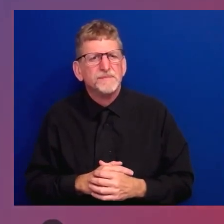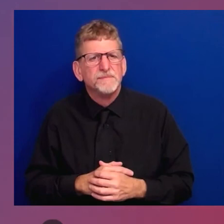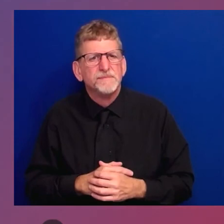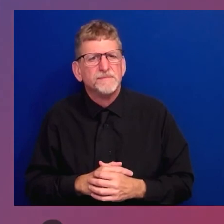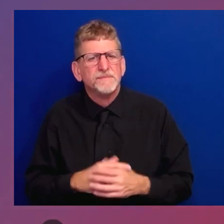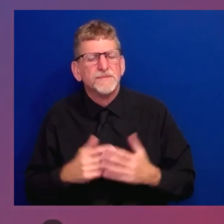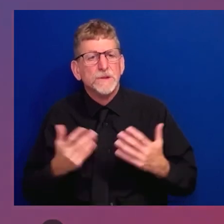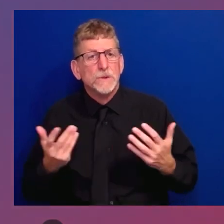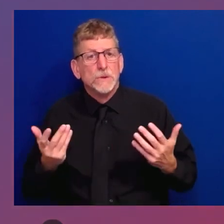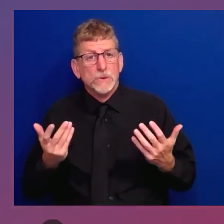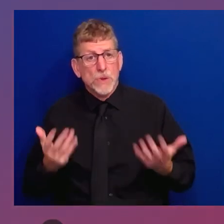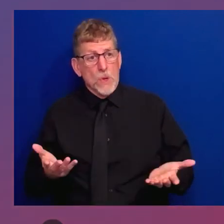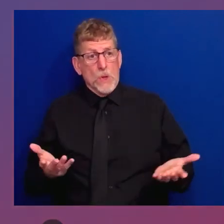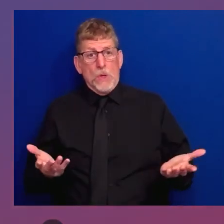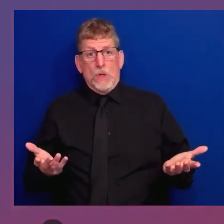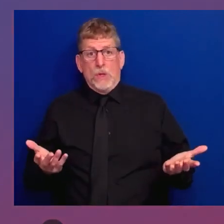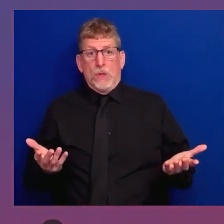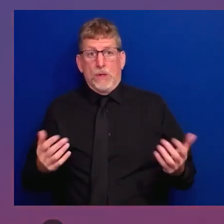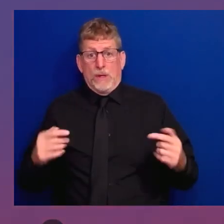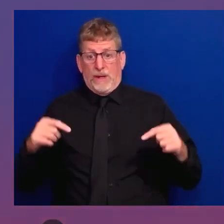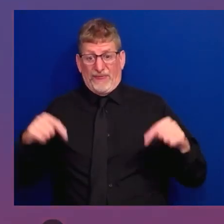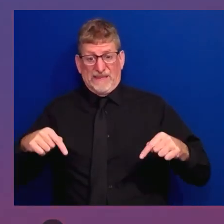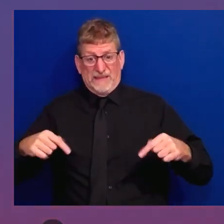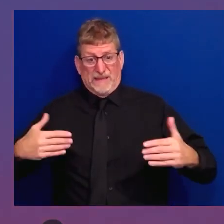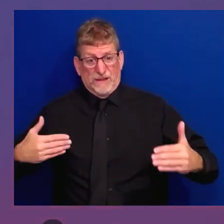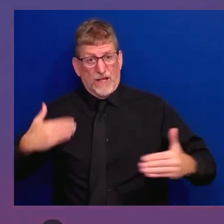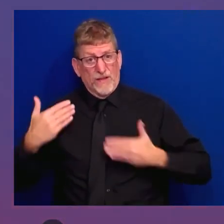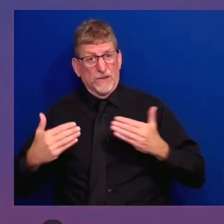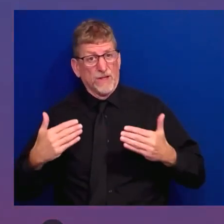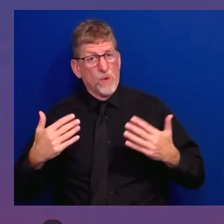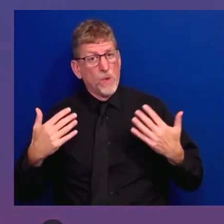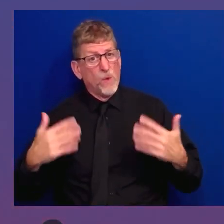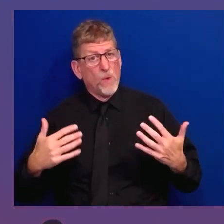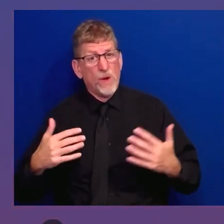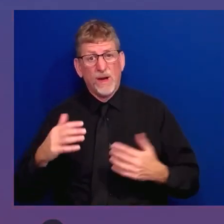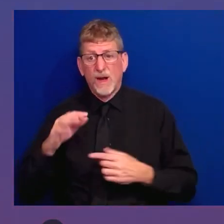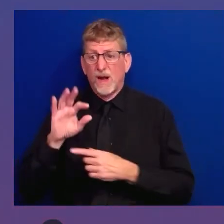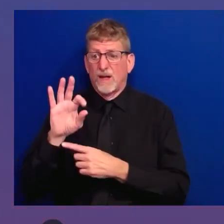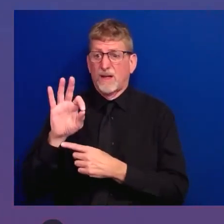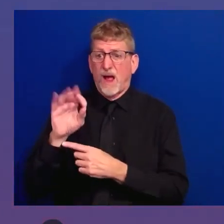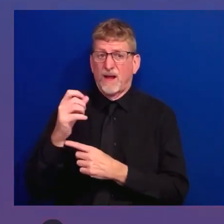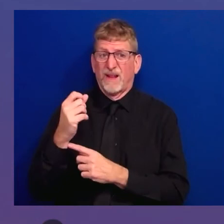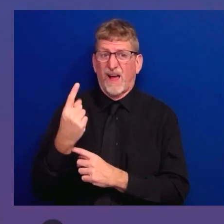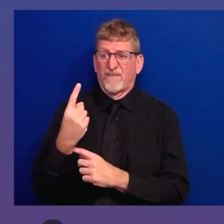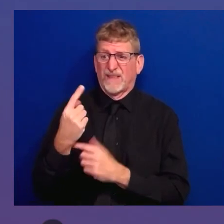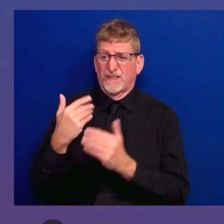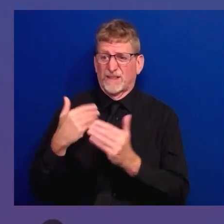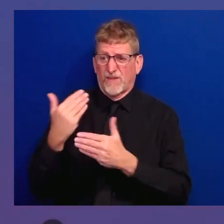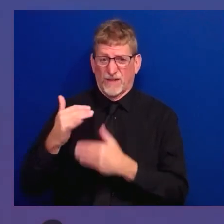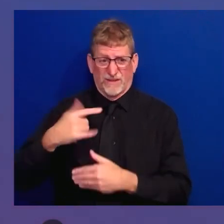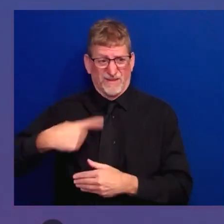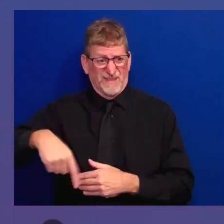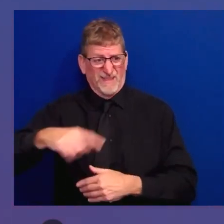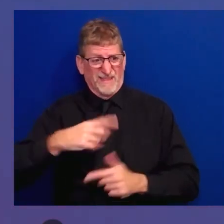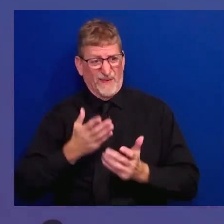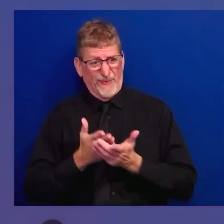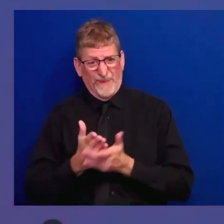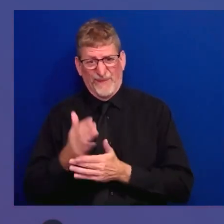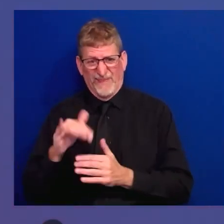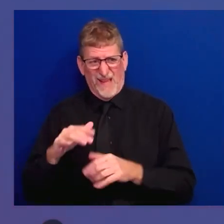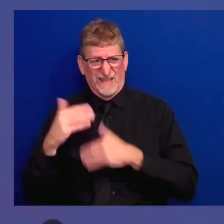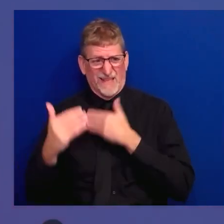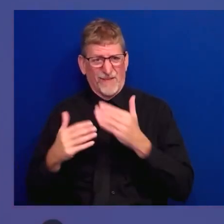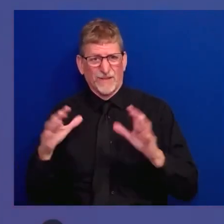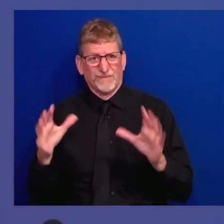generation, the 9-11 generation, that fought. They served in a way I think they're — maybe